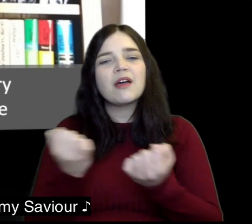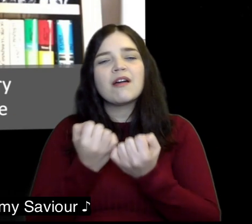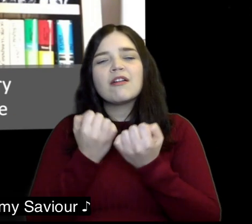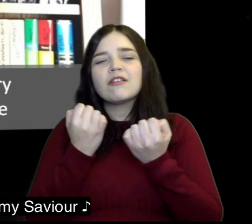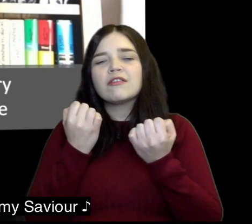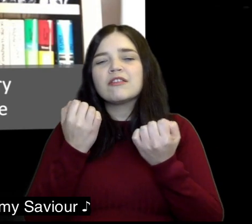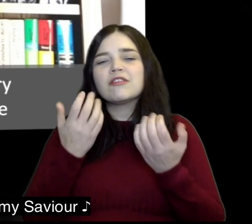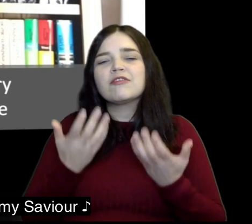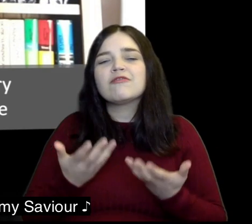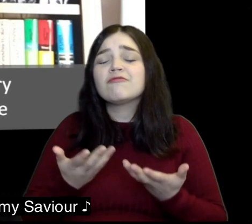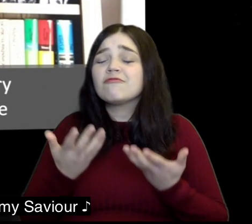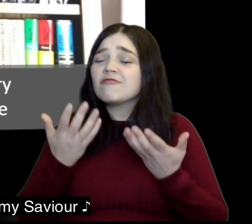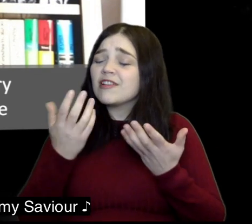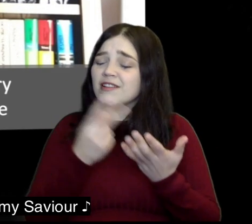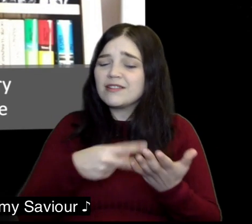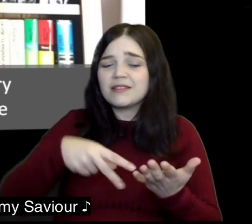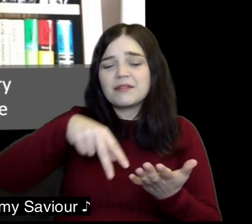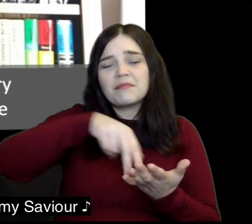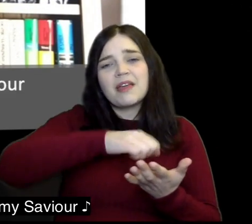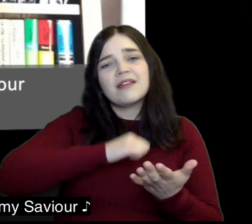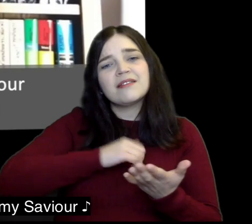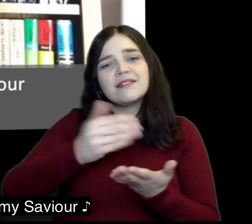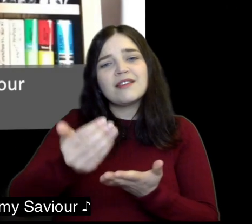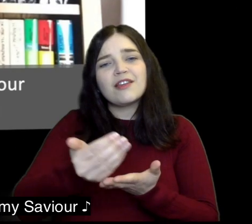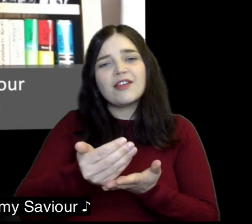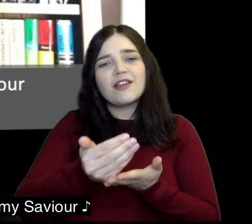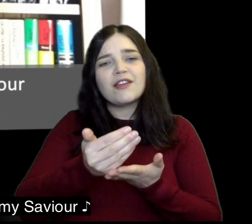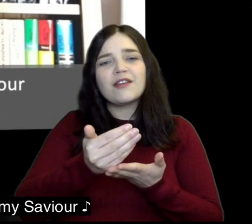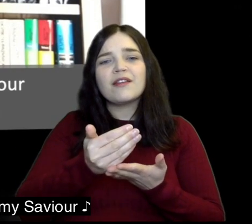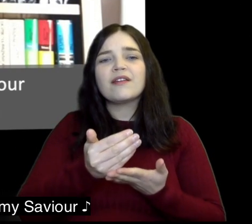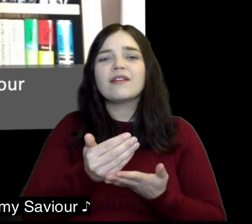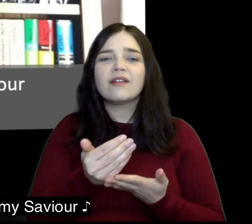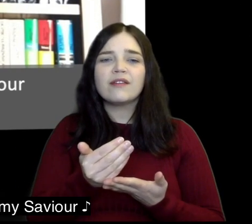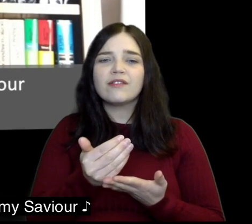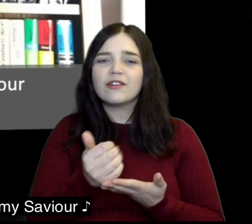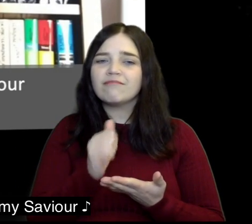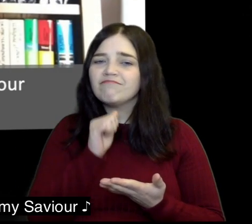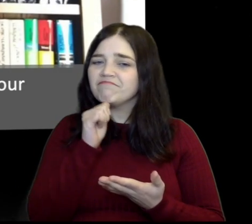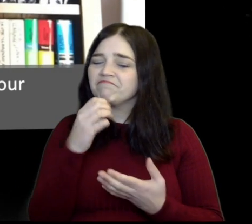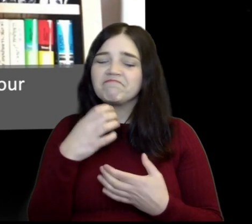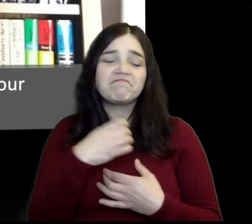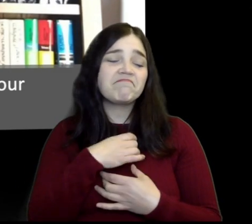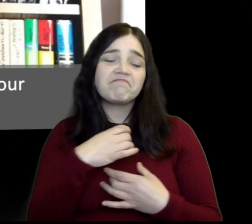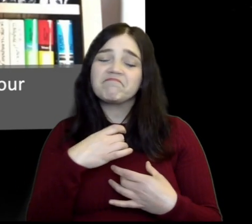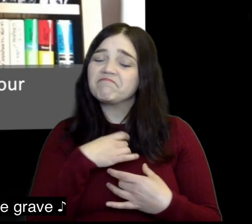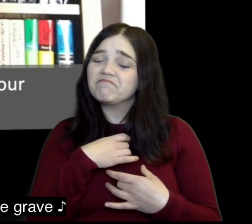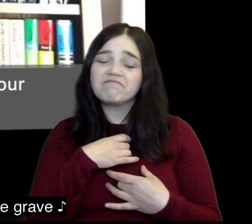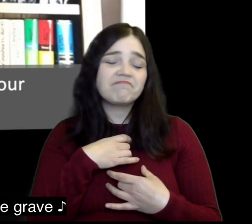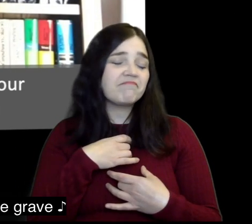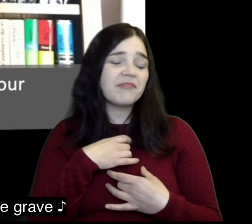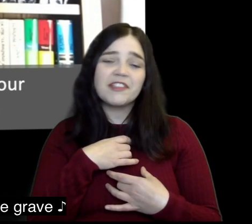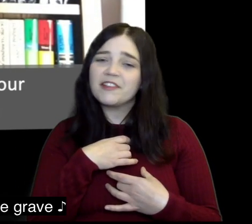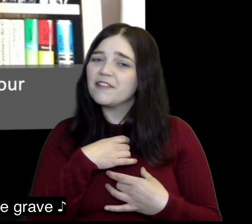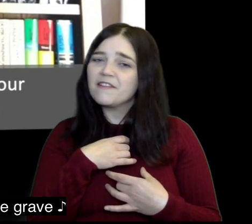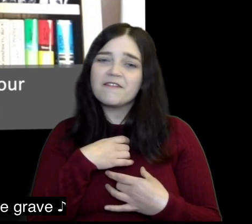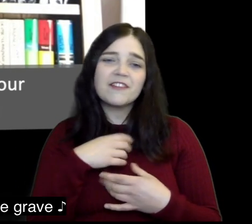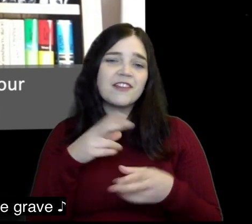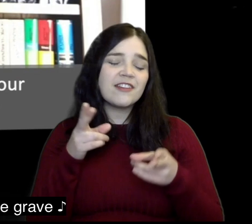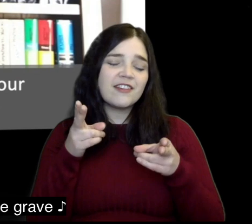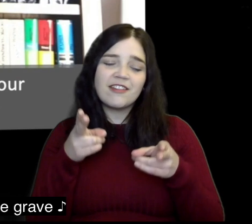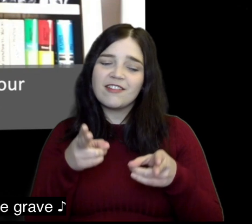at my side God God in power raised my